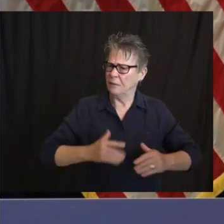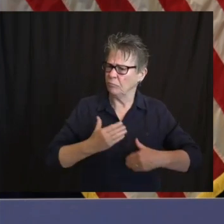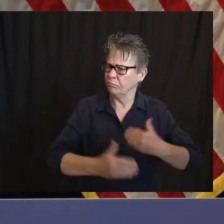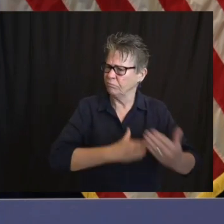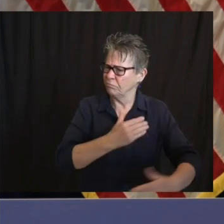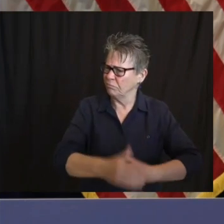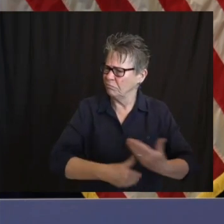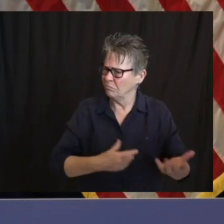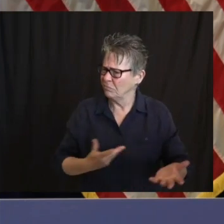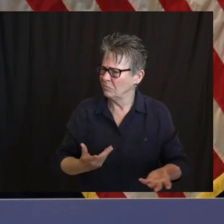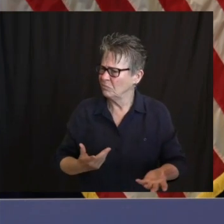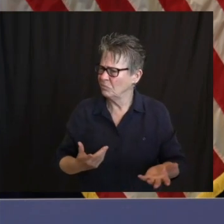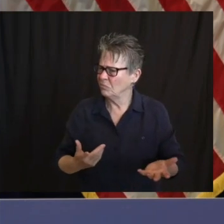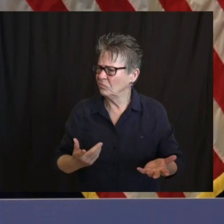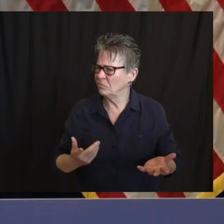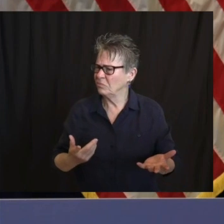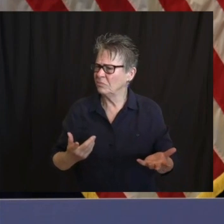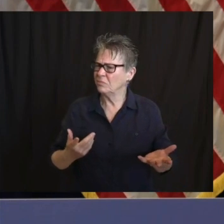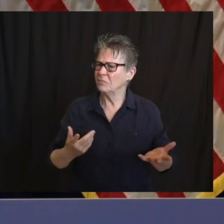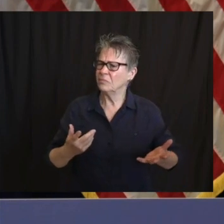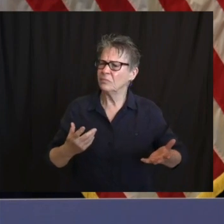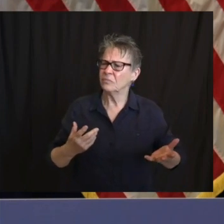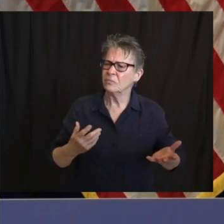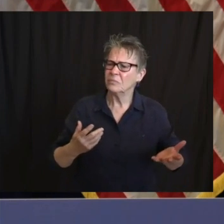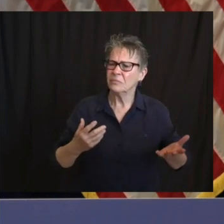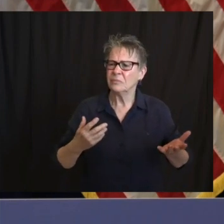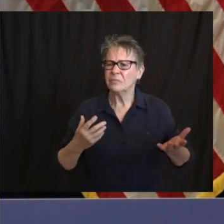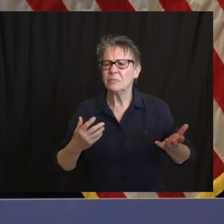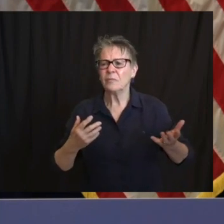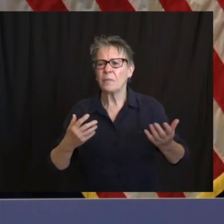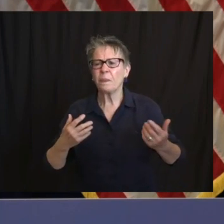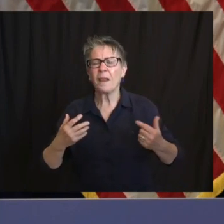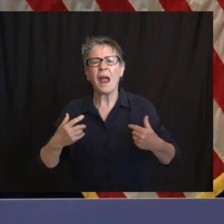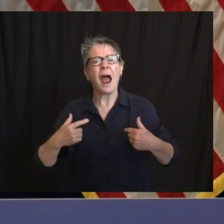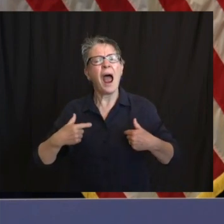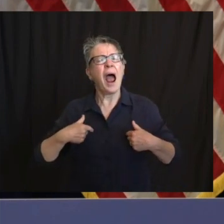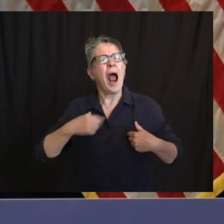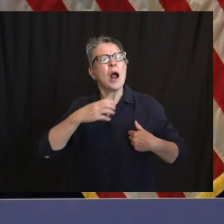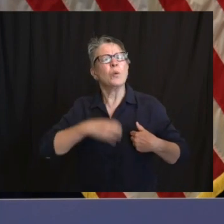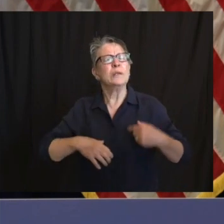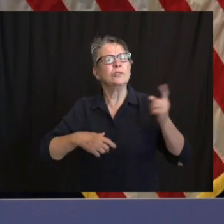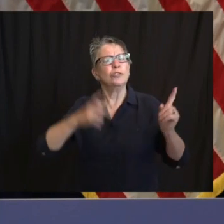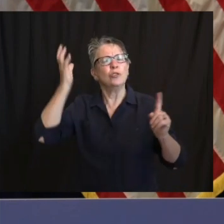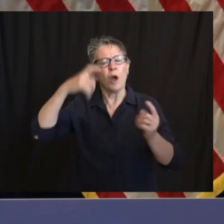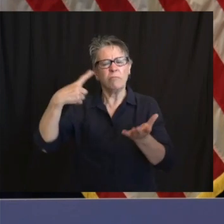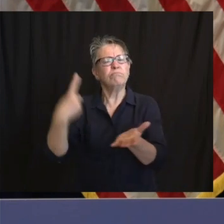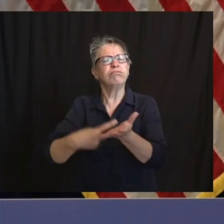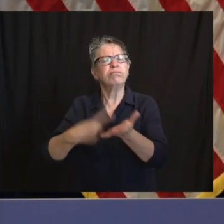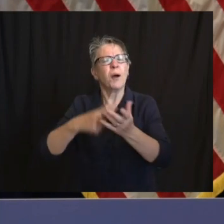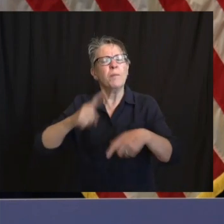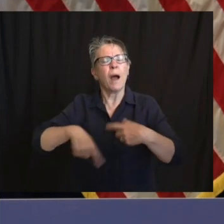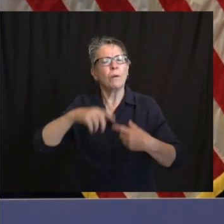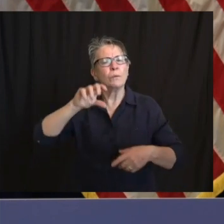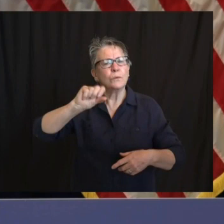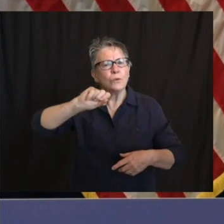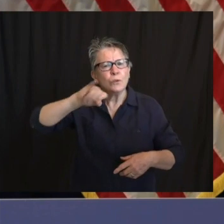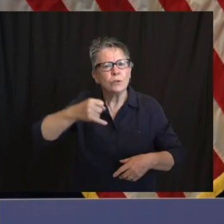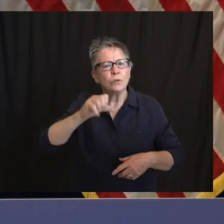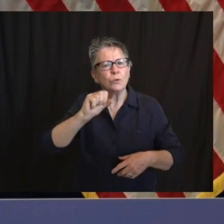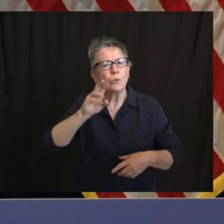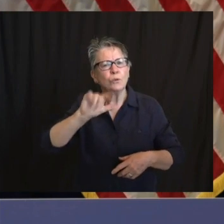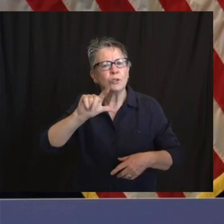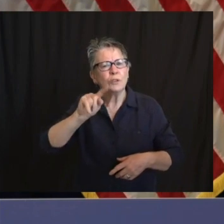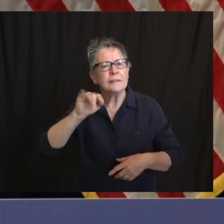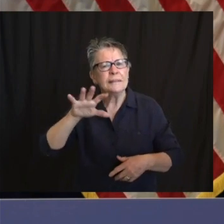where do we go from here. I actually reiterated what Pat said a few